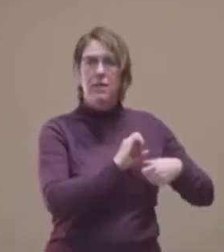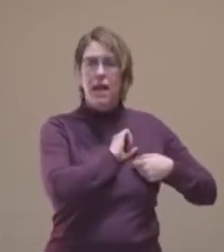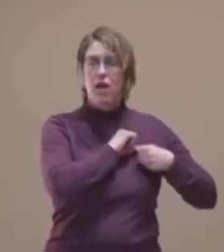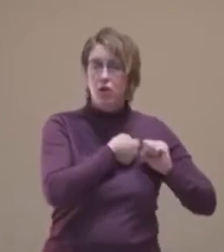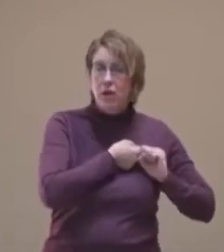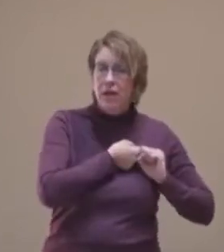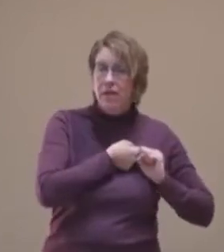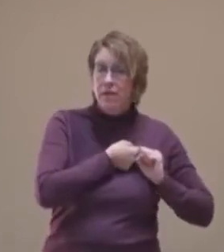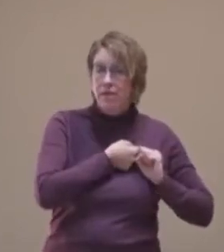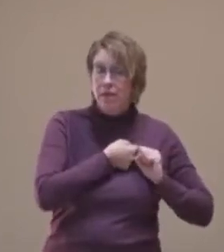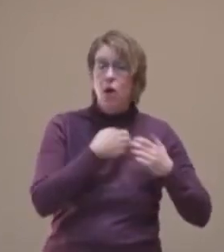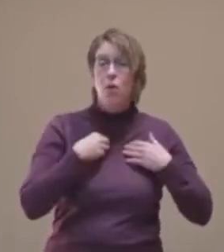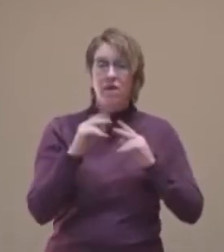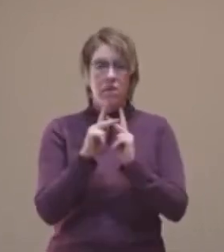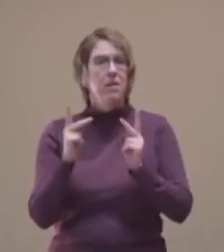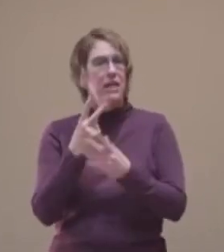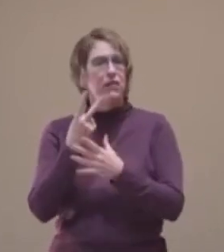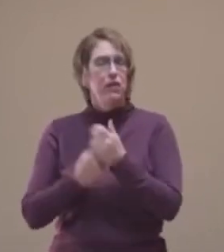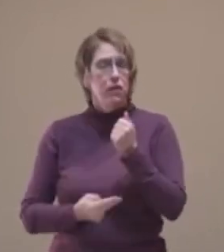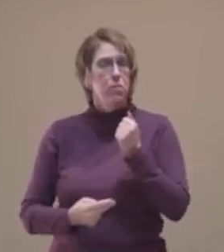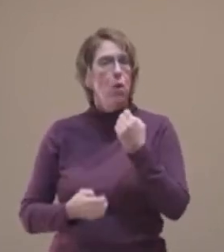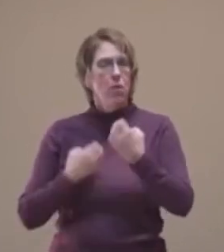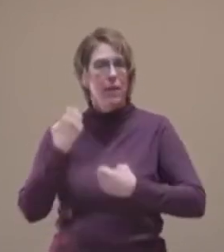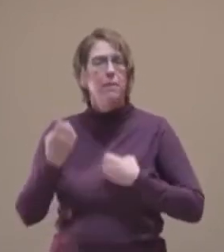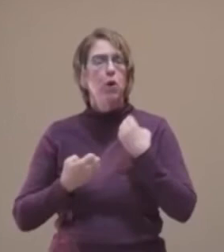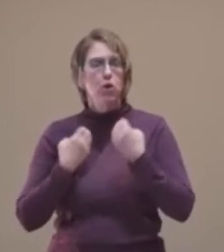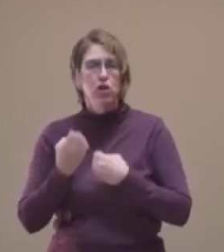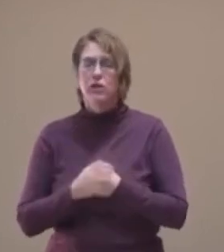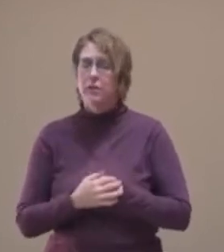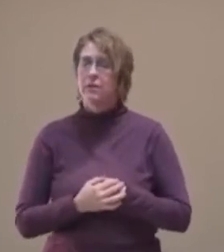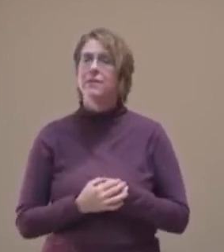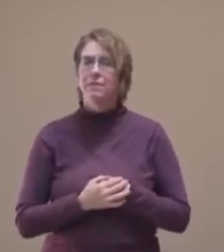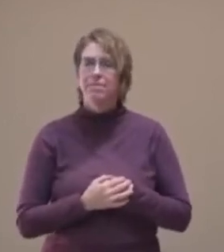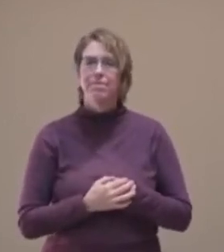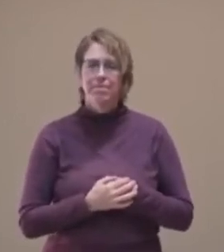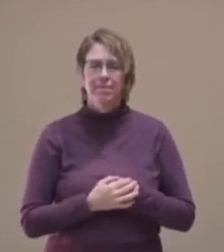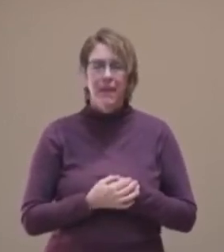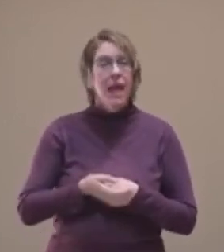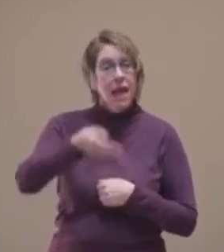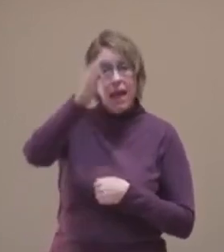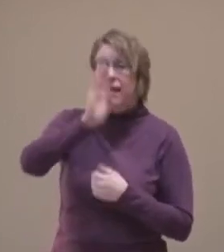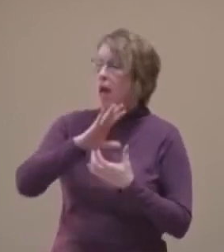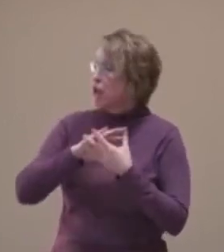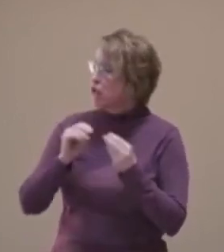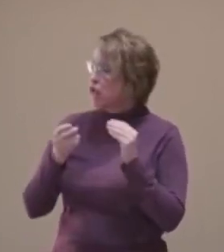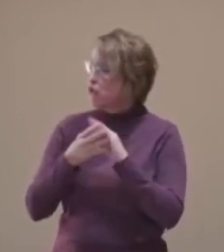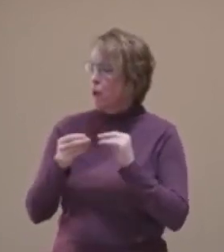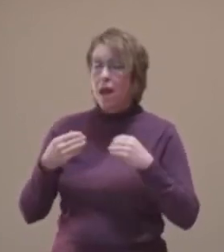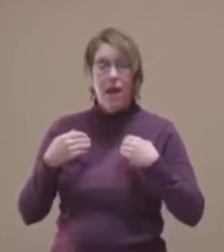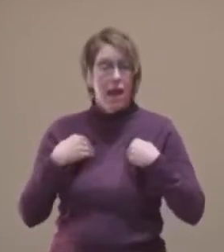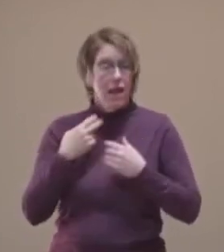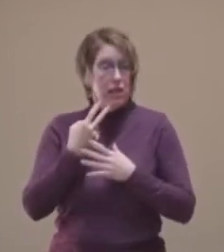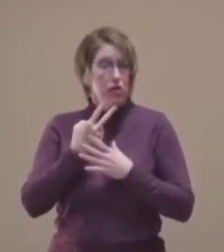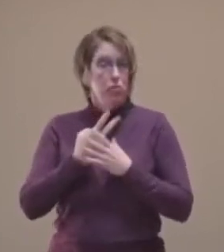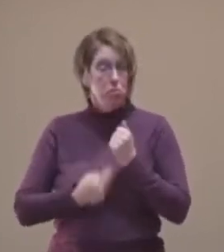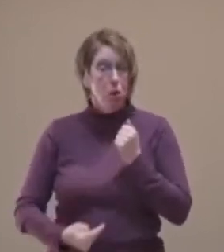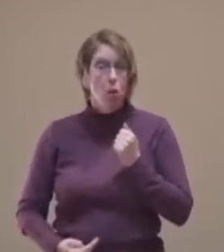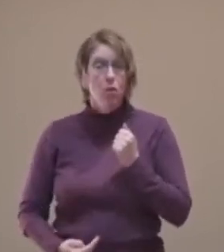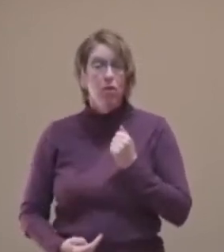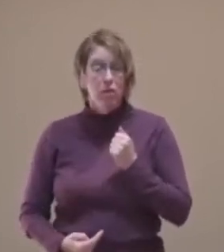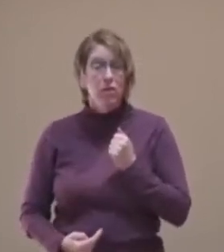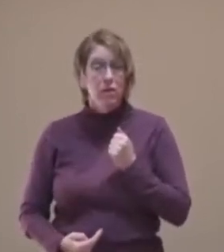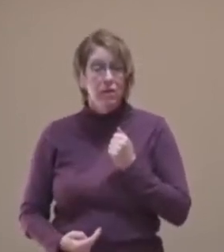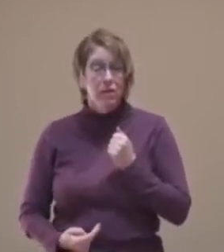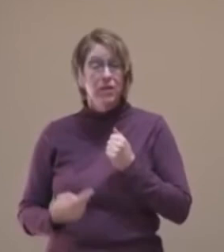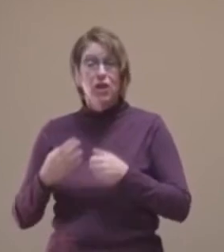for both in Advent. There are plenty of both in God's story, which holds all of our stories, and we